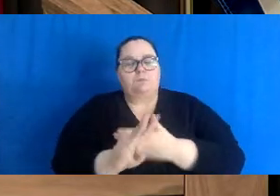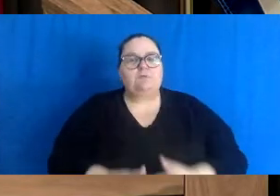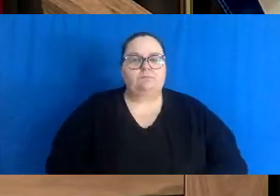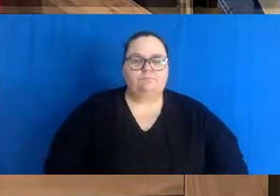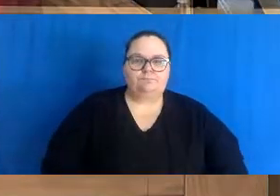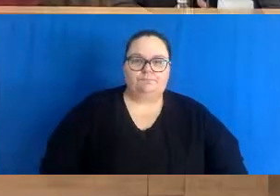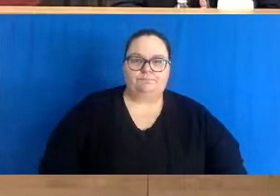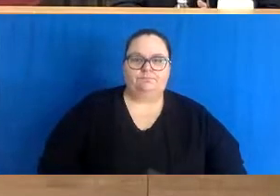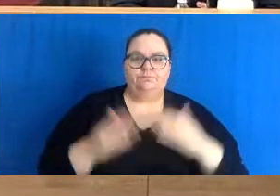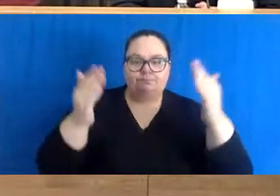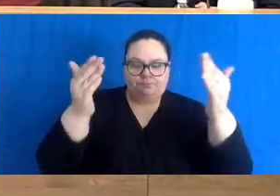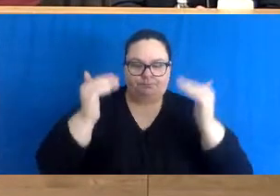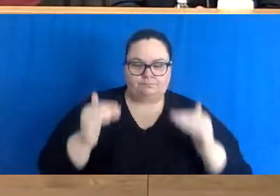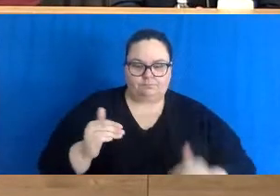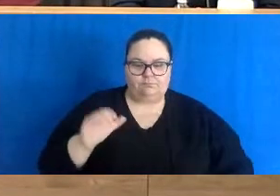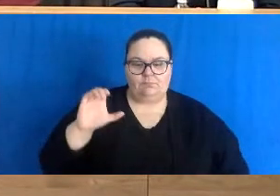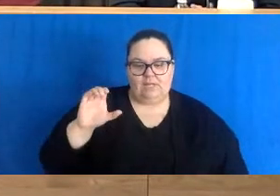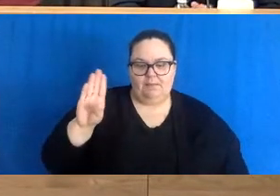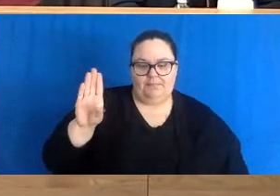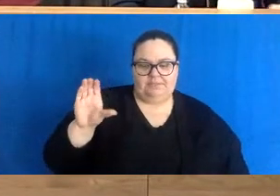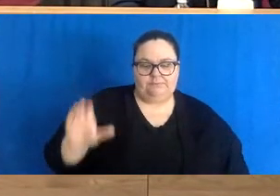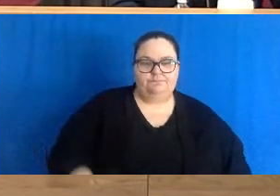both. Bobby Jean MacKinnon, CBC.